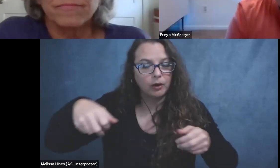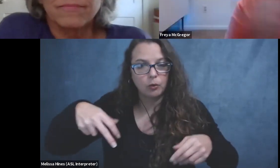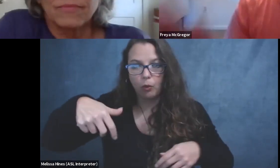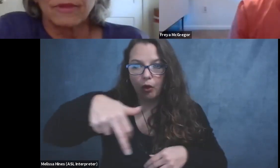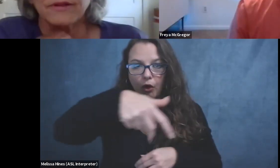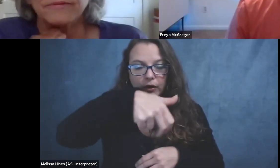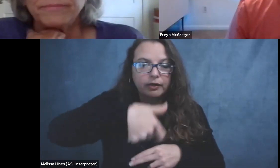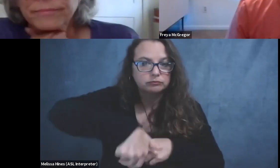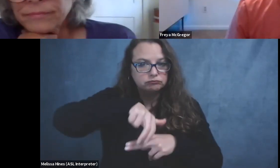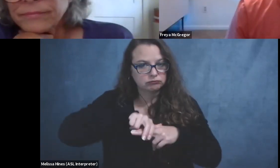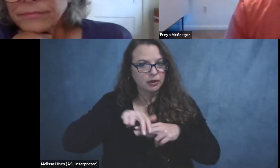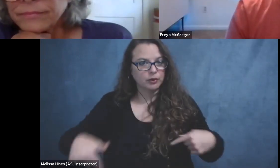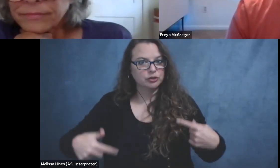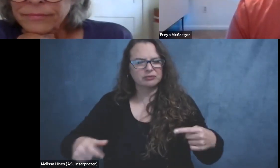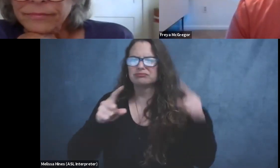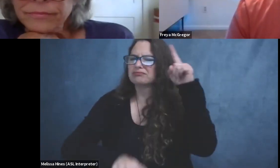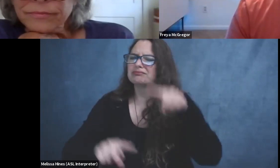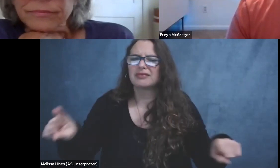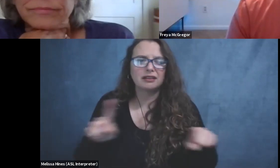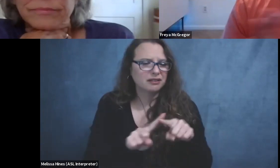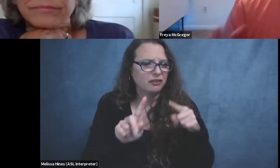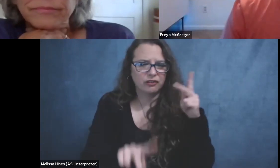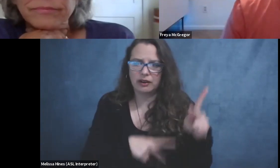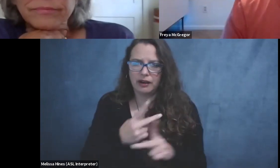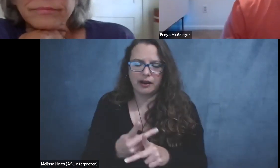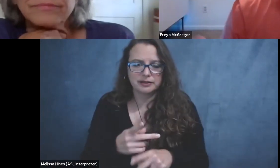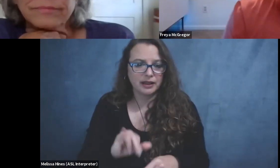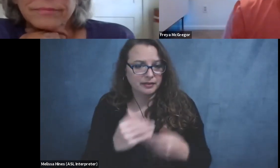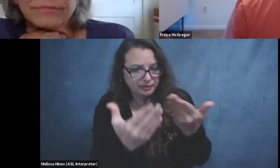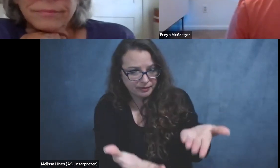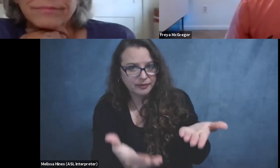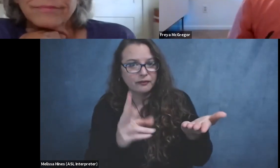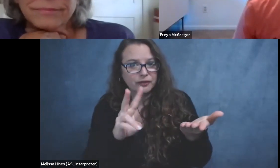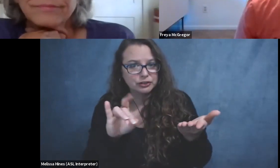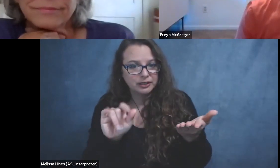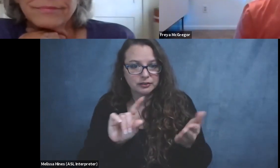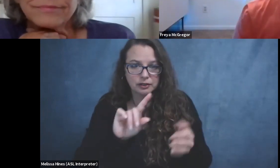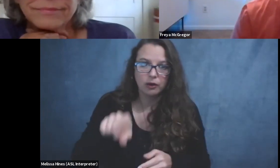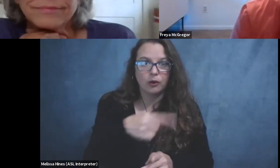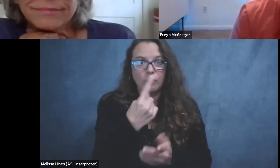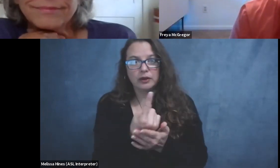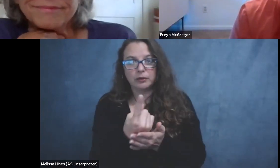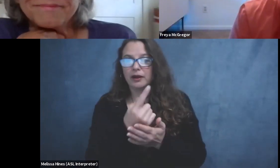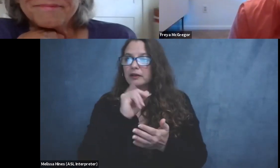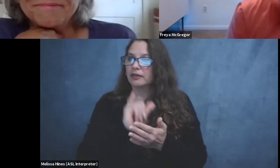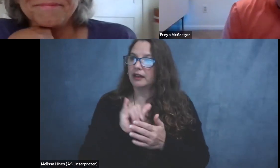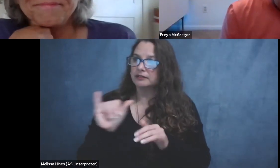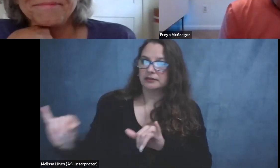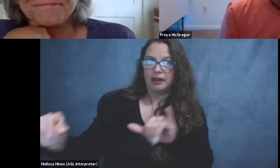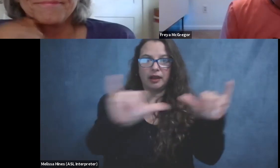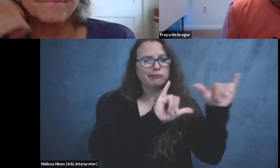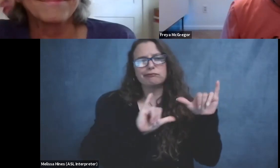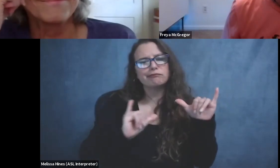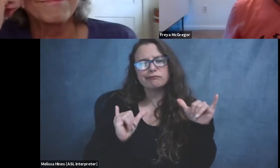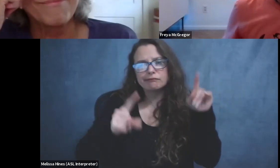um, again, this is, this is not meant to, um, be representative of every kind of wheelchair user. Um, yeah,